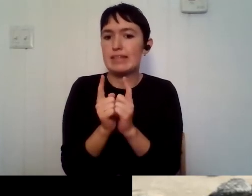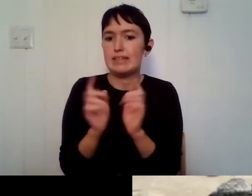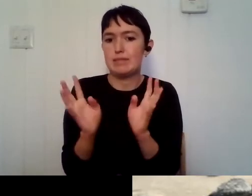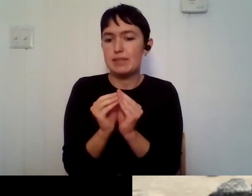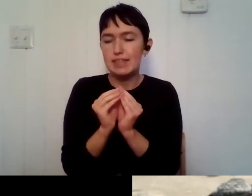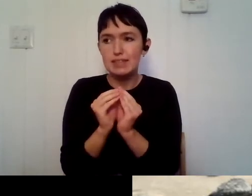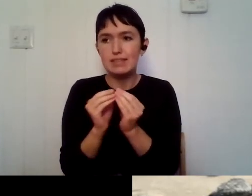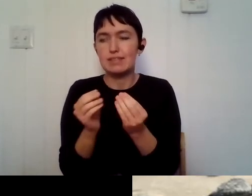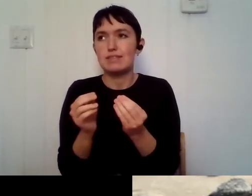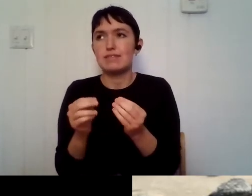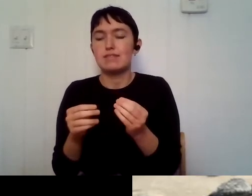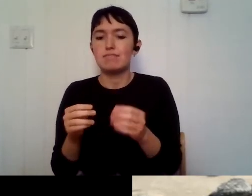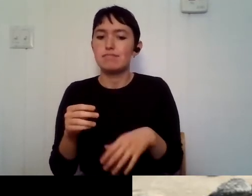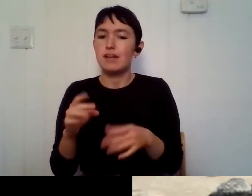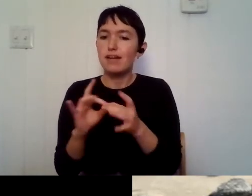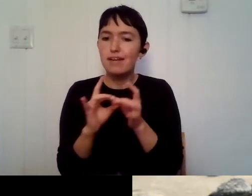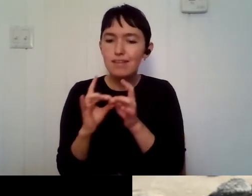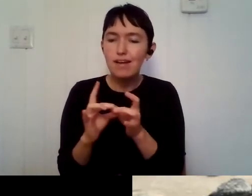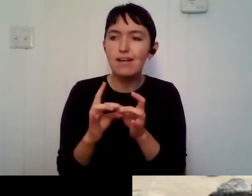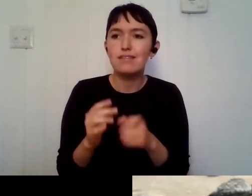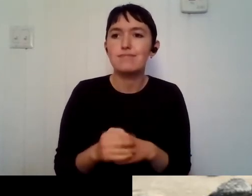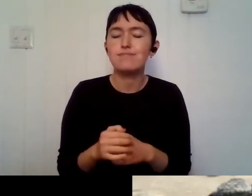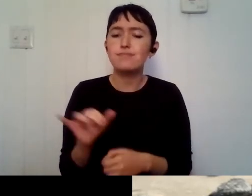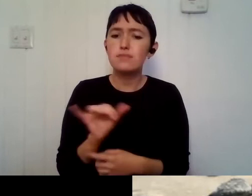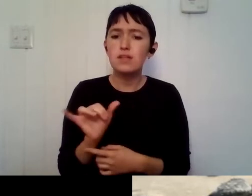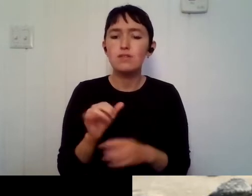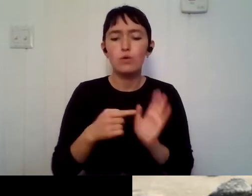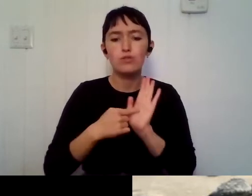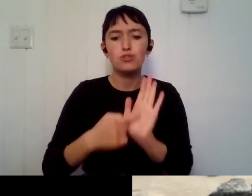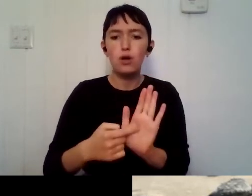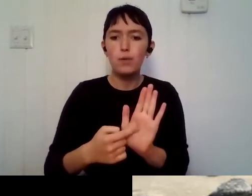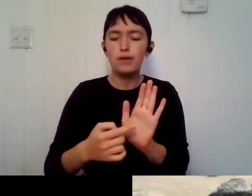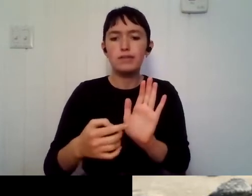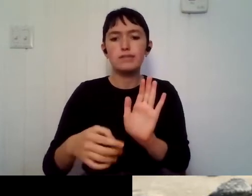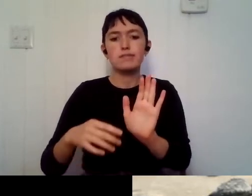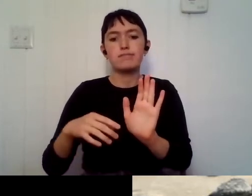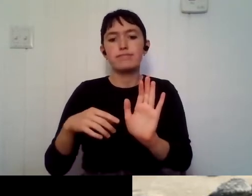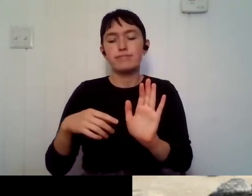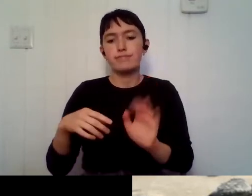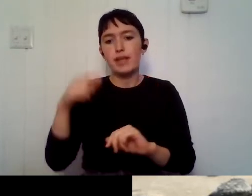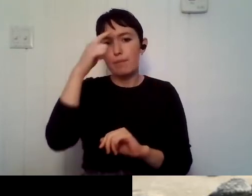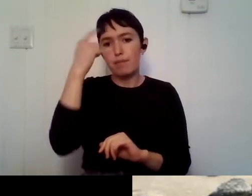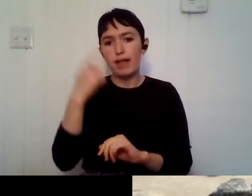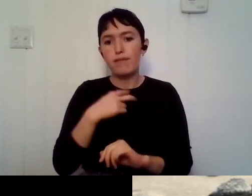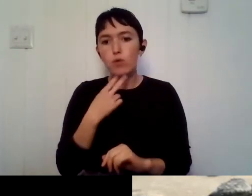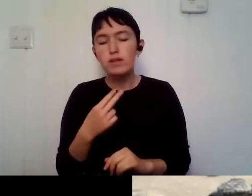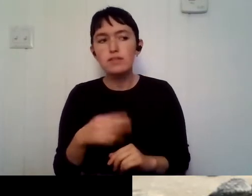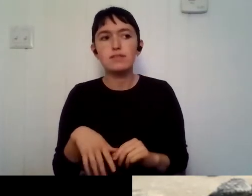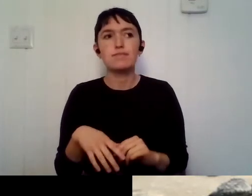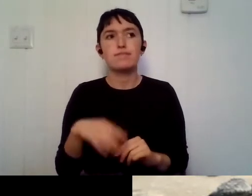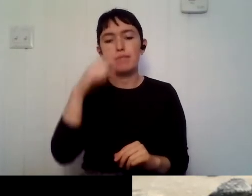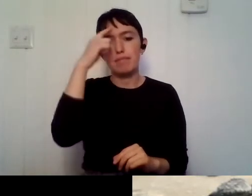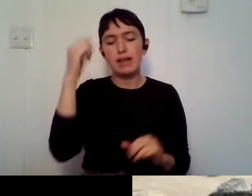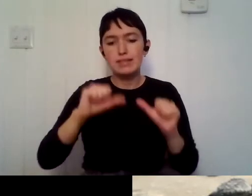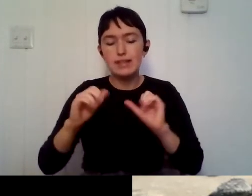connecting us to each other, but also highlighting, amplifying, um, black voices, black scientists, black